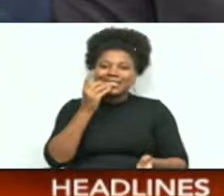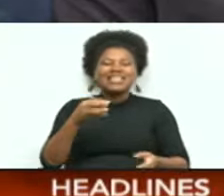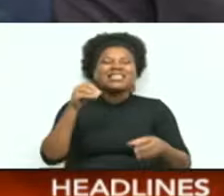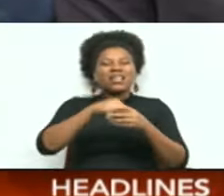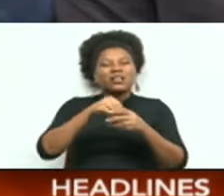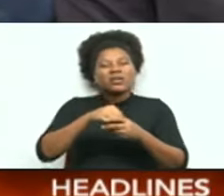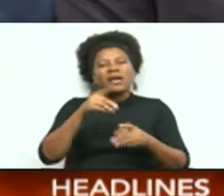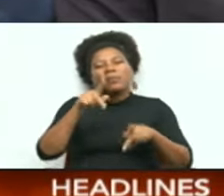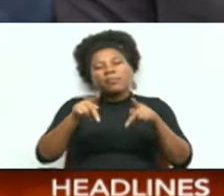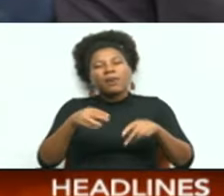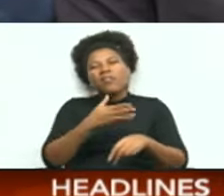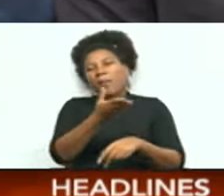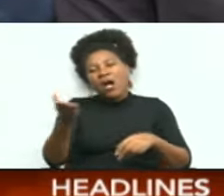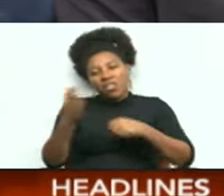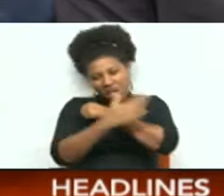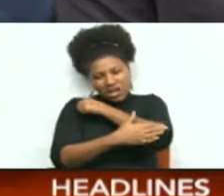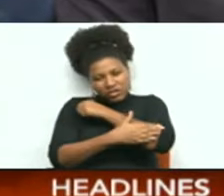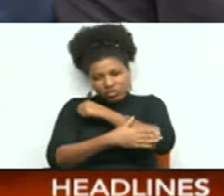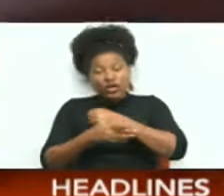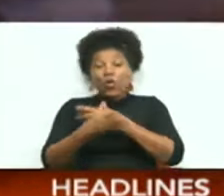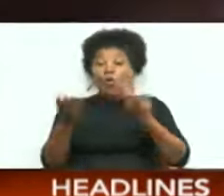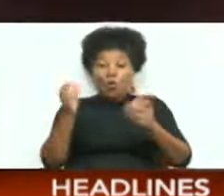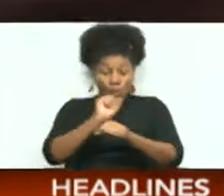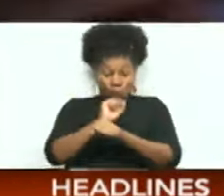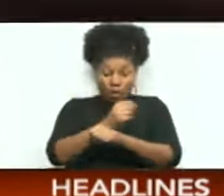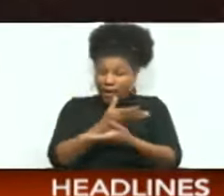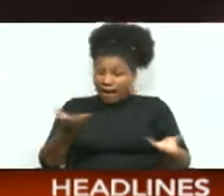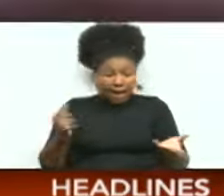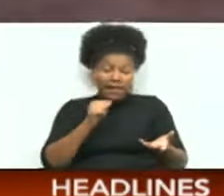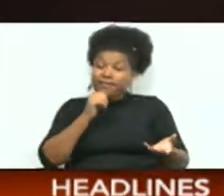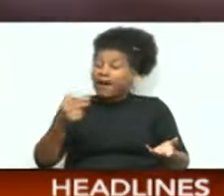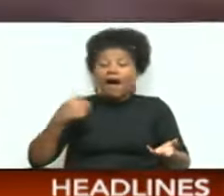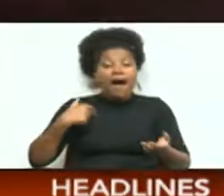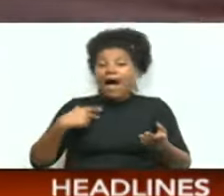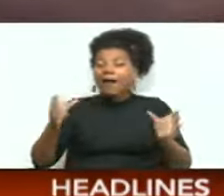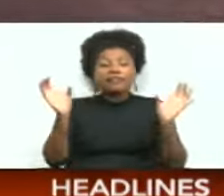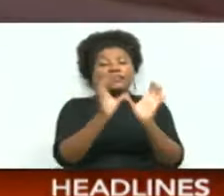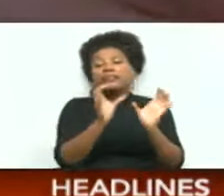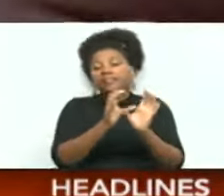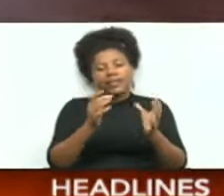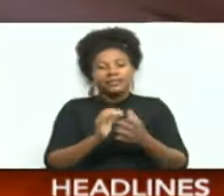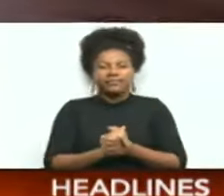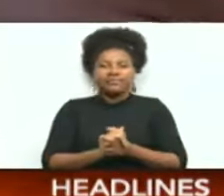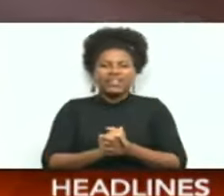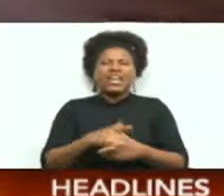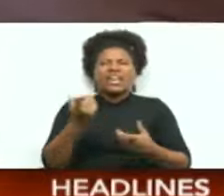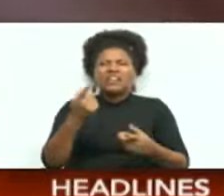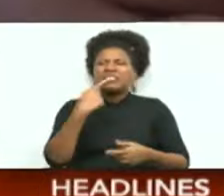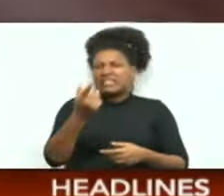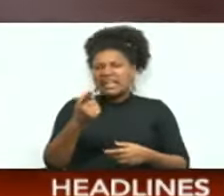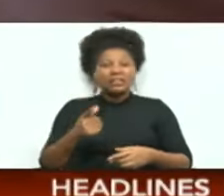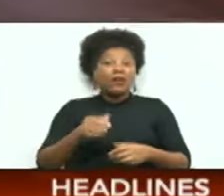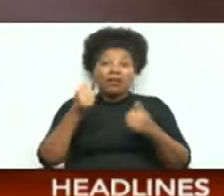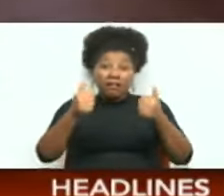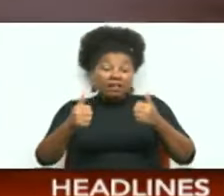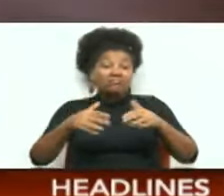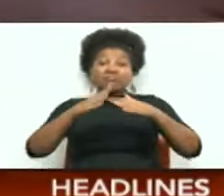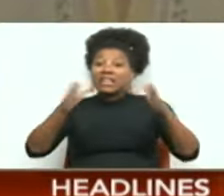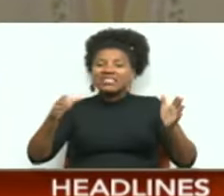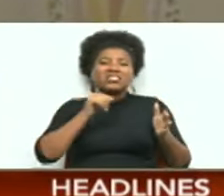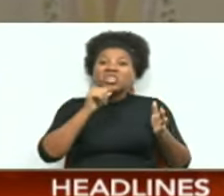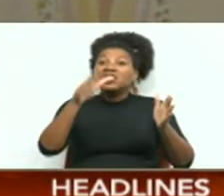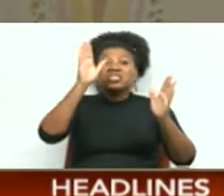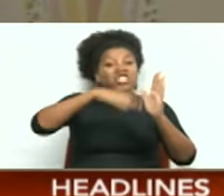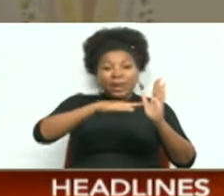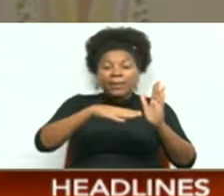are operating without qualification. There's a popular saying, good things are never cheap and cheap things are never good.